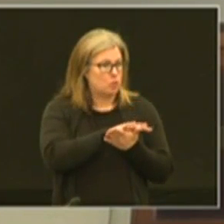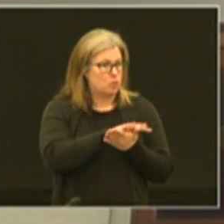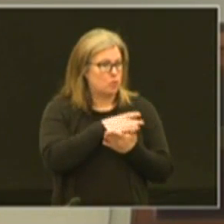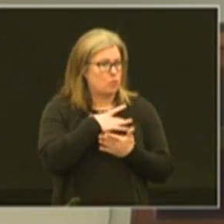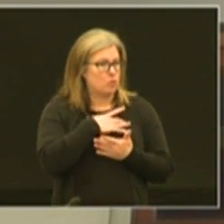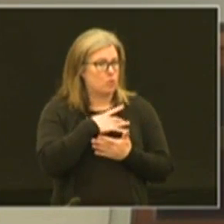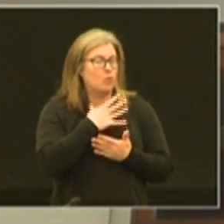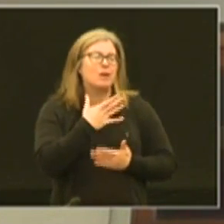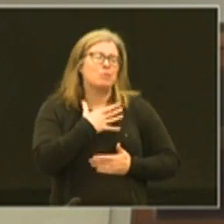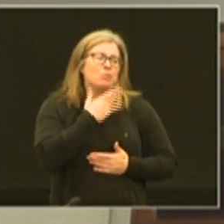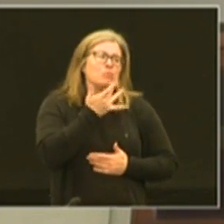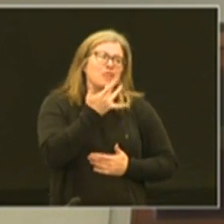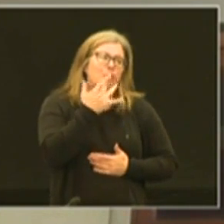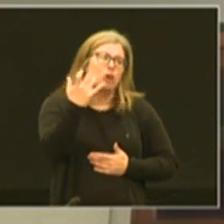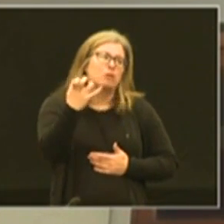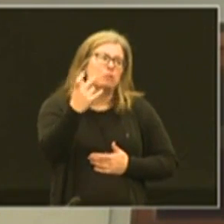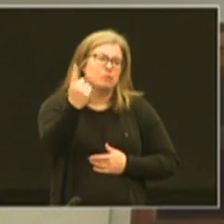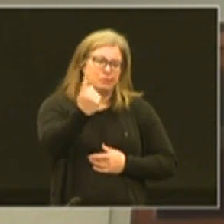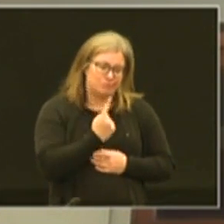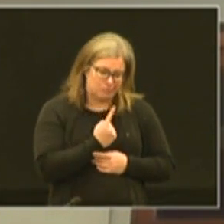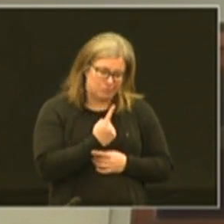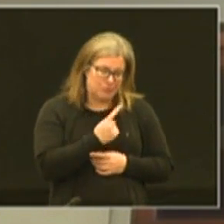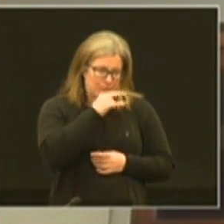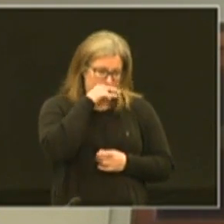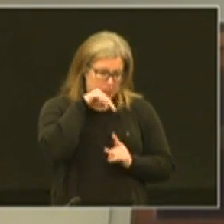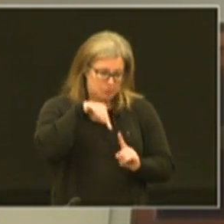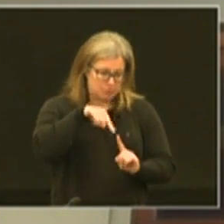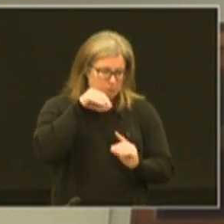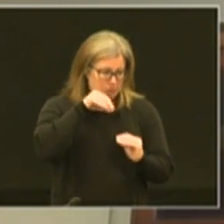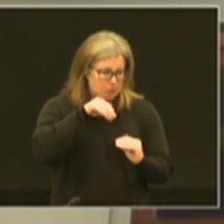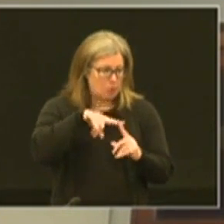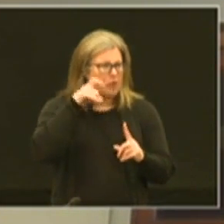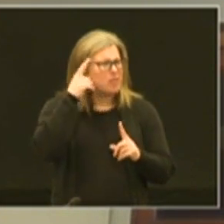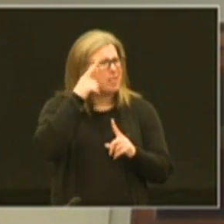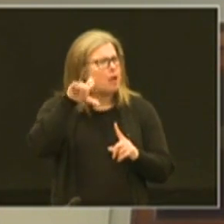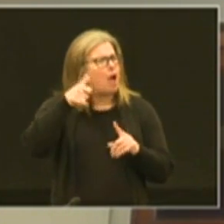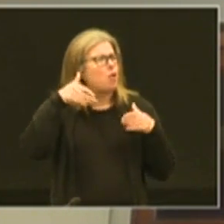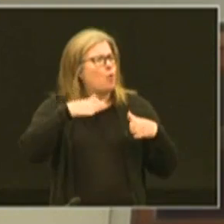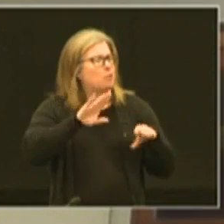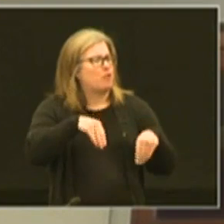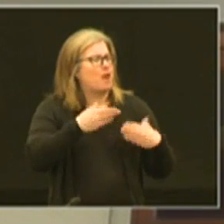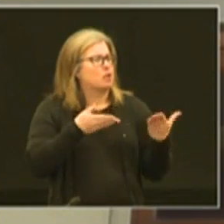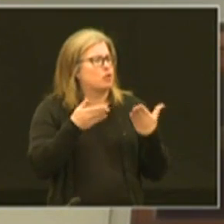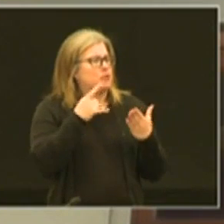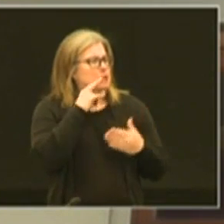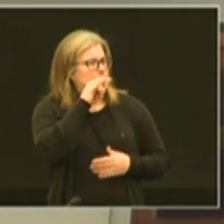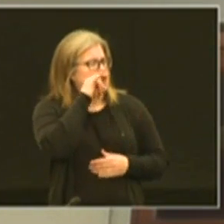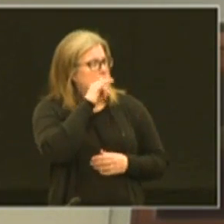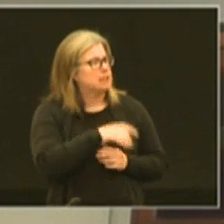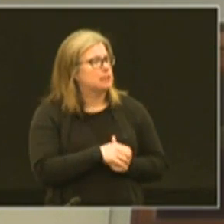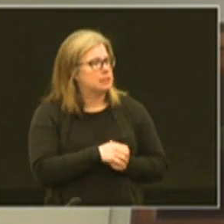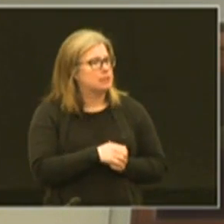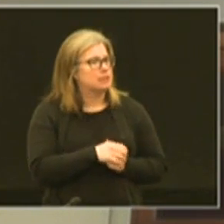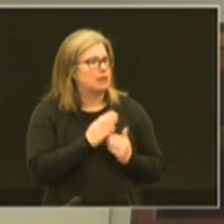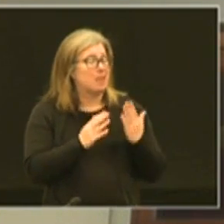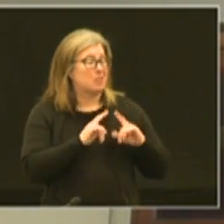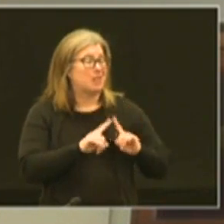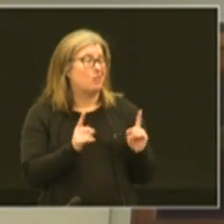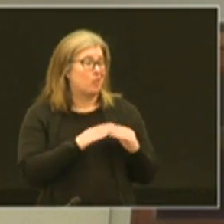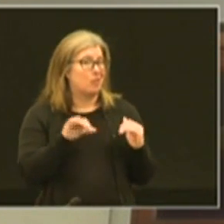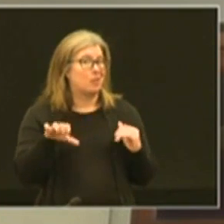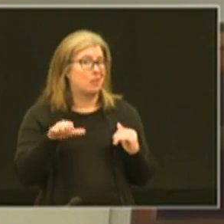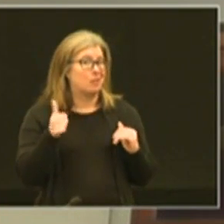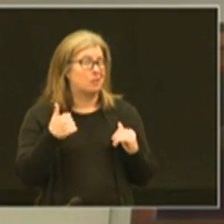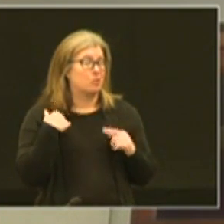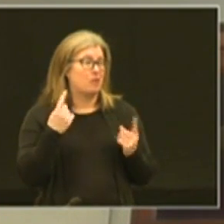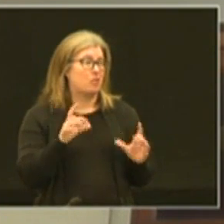better bringing a kid but we've got to start thinking of other ways to provide services to kids that may be different than